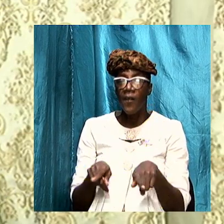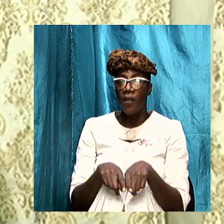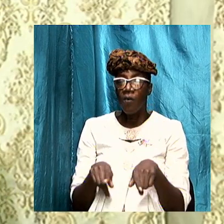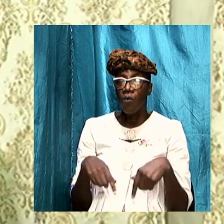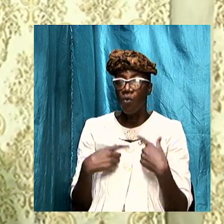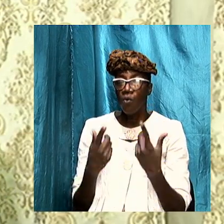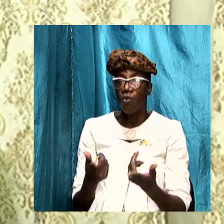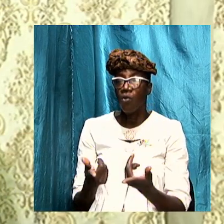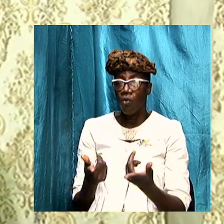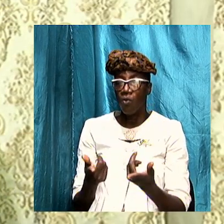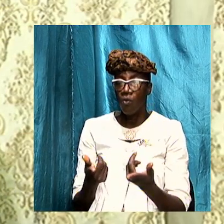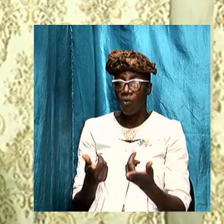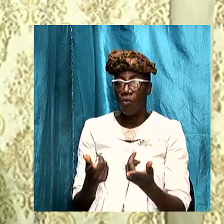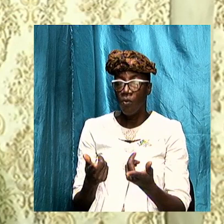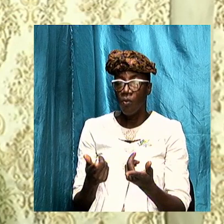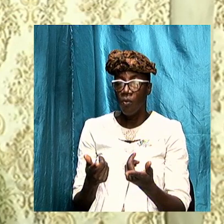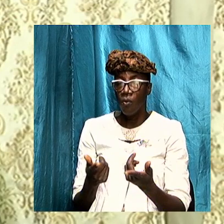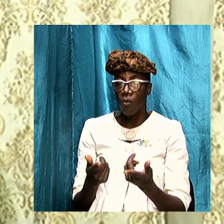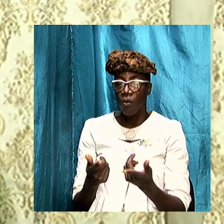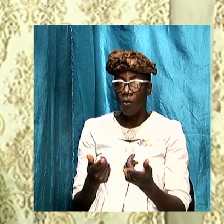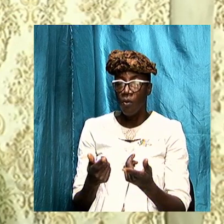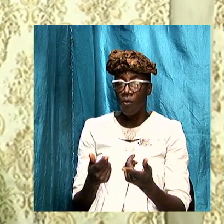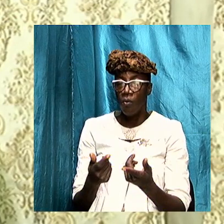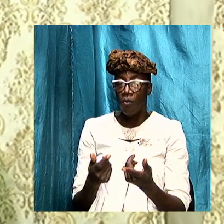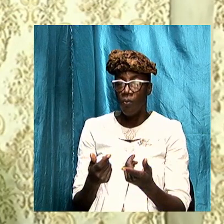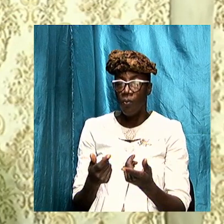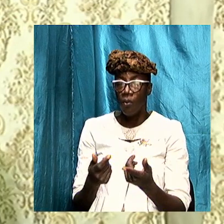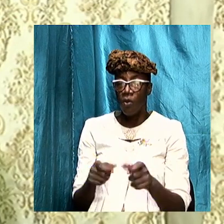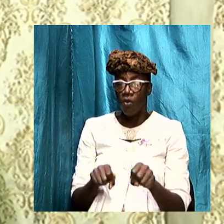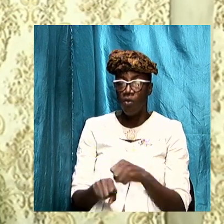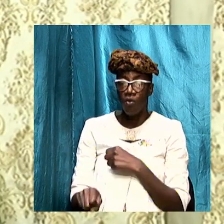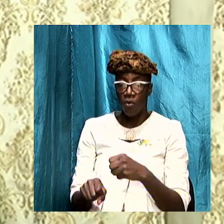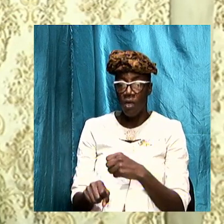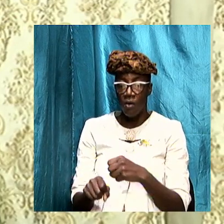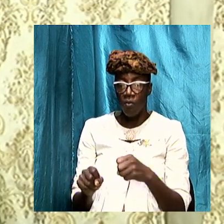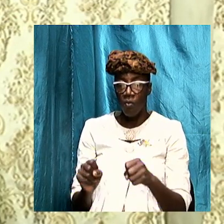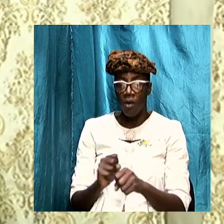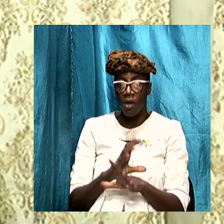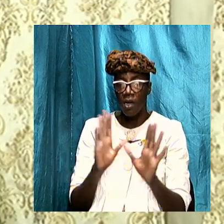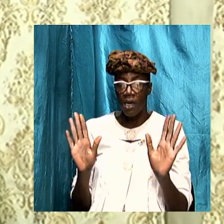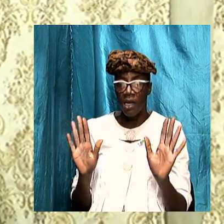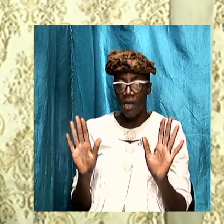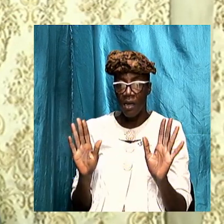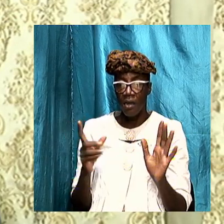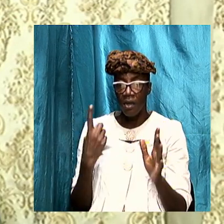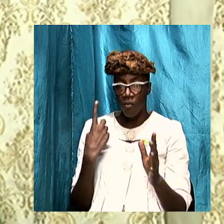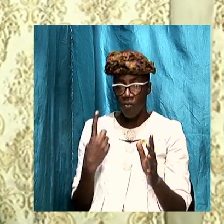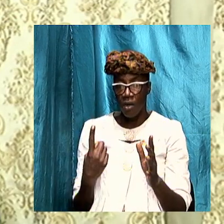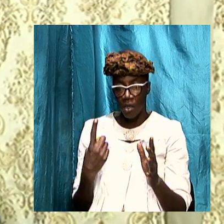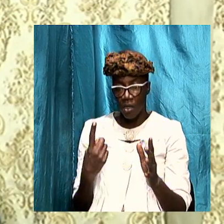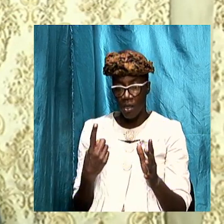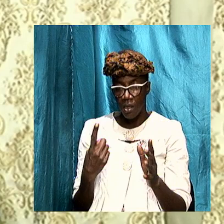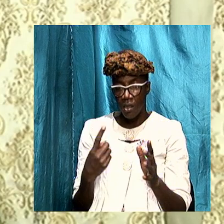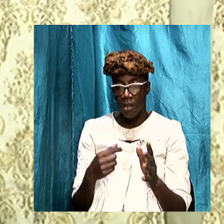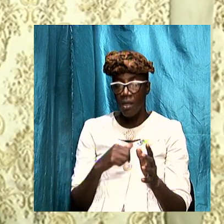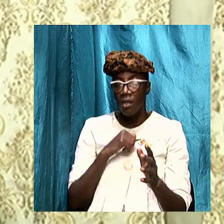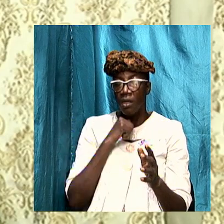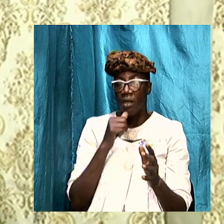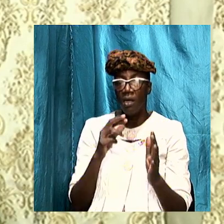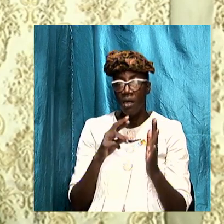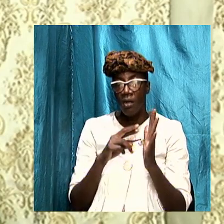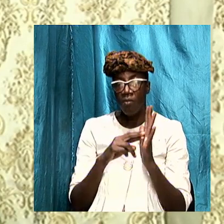we are going to put it into perspective so that we are clear that one this is not the